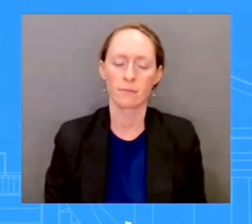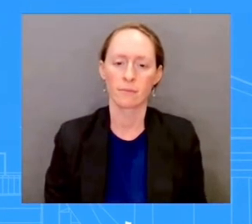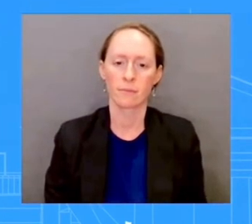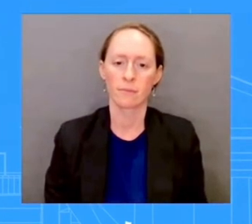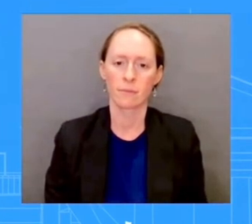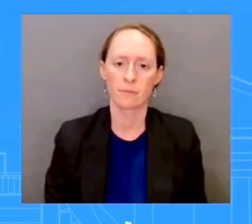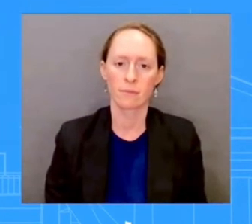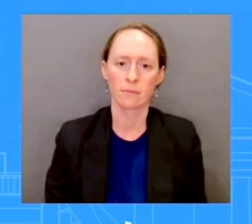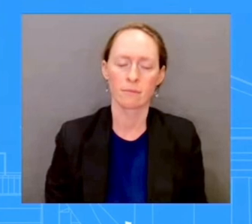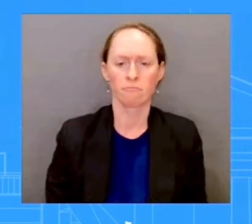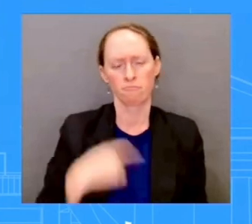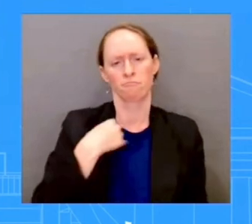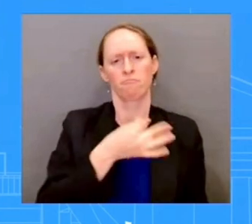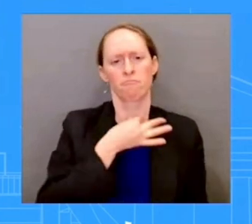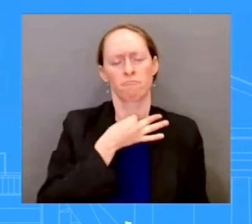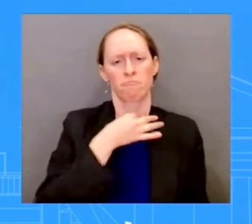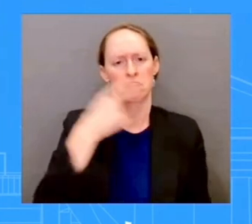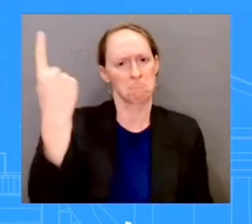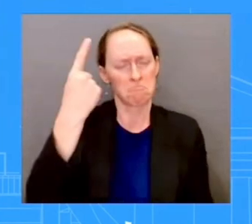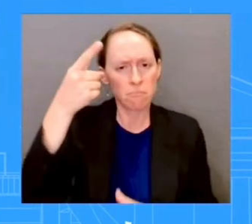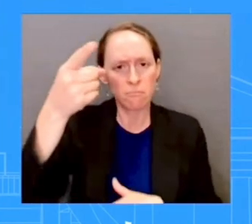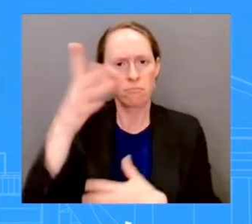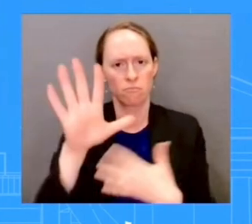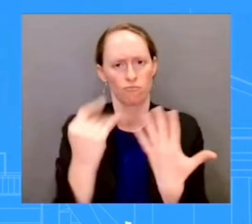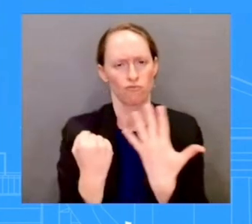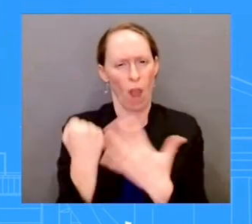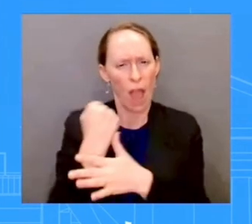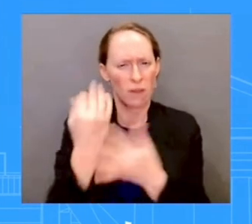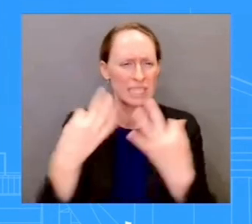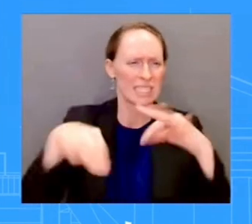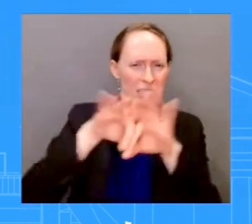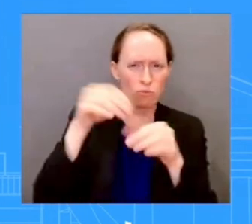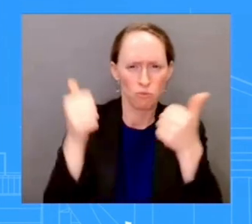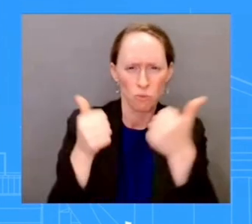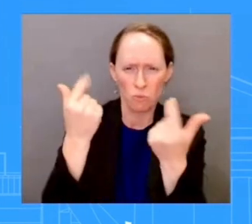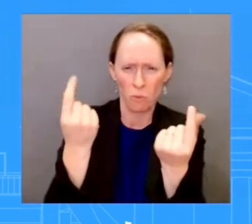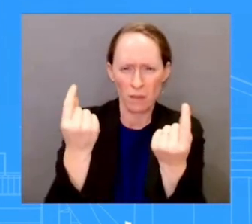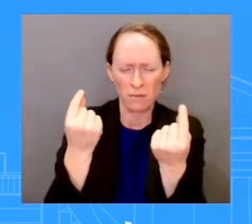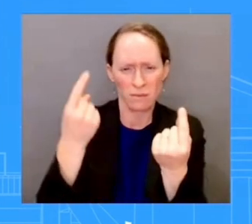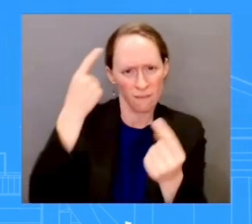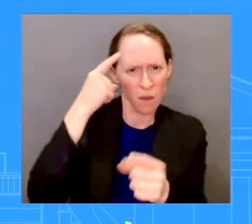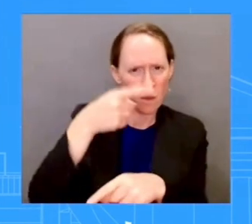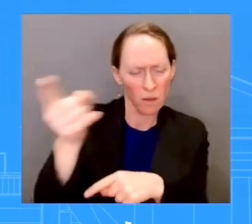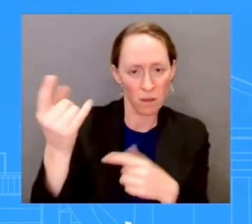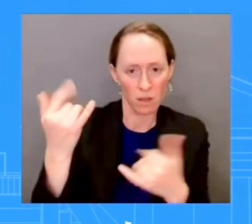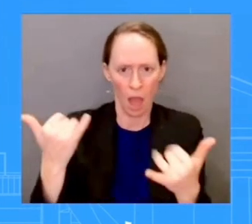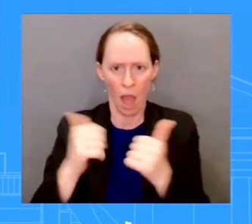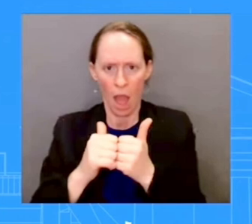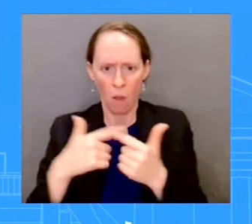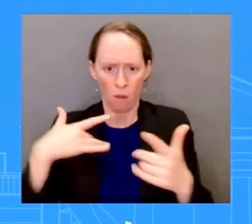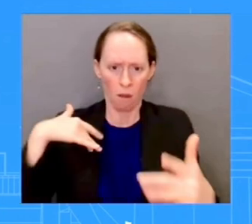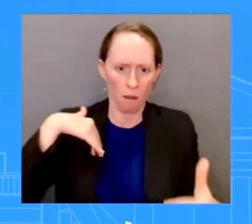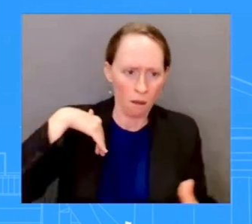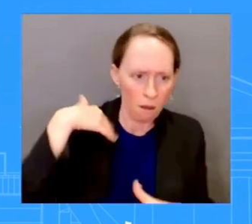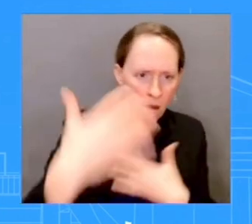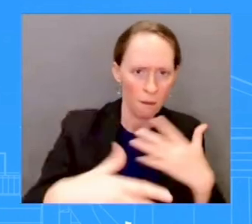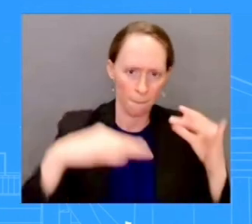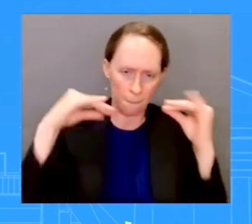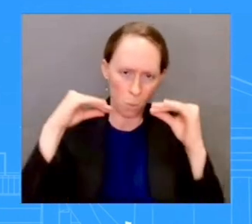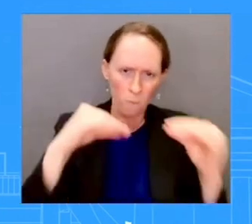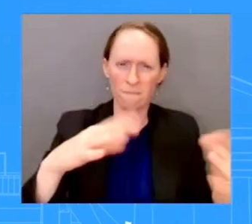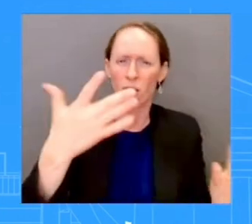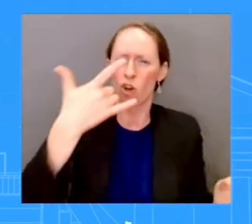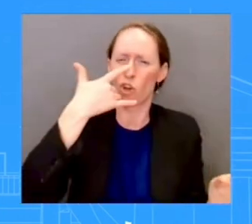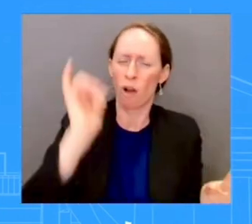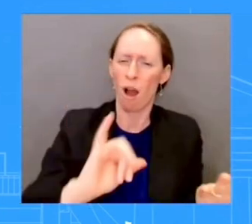hardest-hit areas? So we're just getting the initial assessments. The President heard from Deanne Criswell when she briefed him on the telephone before we